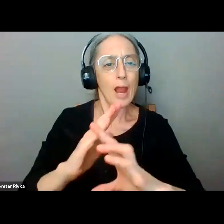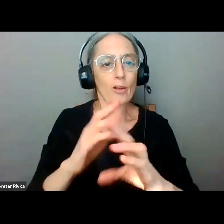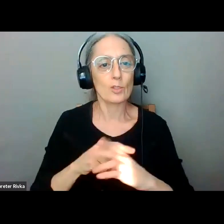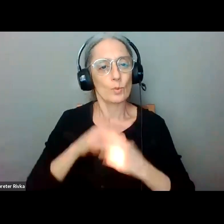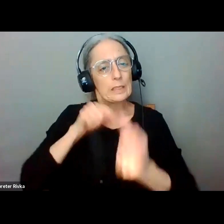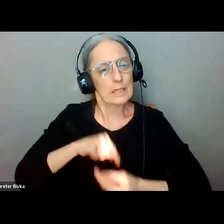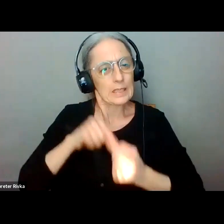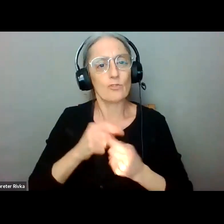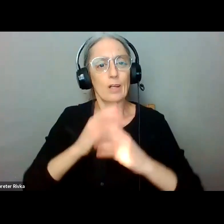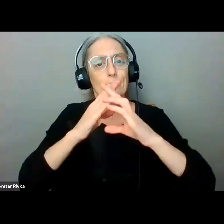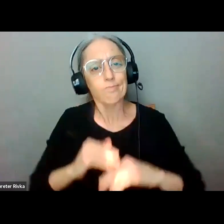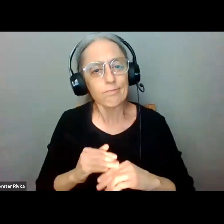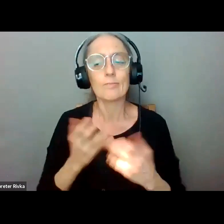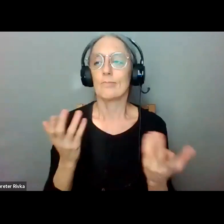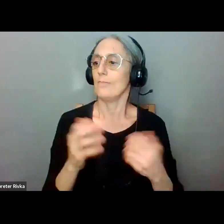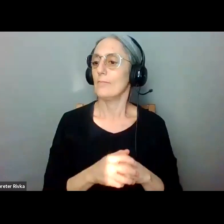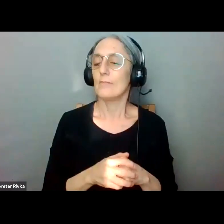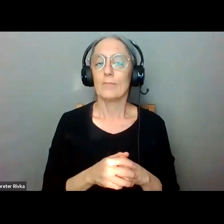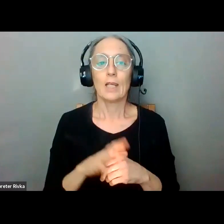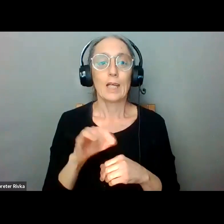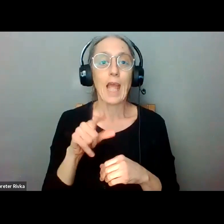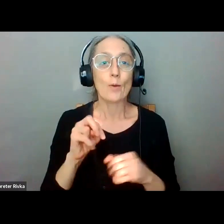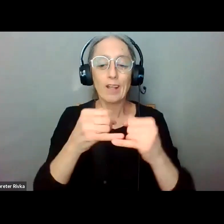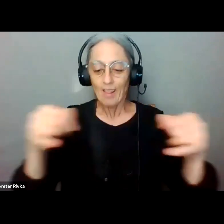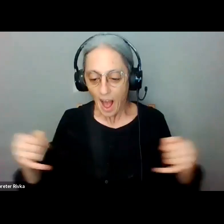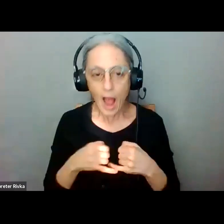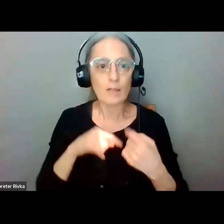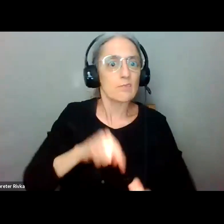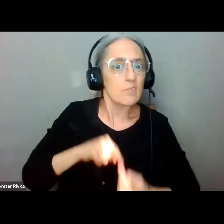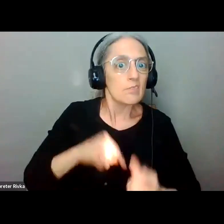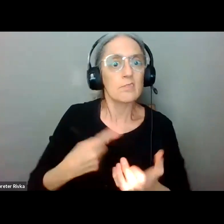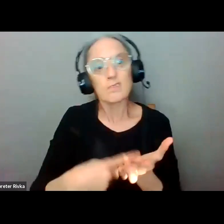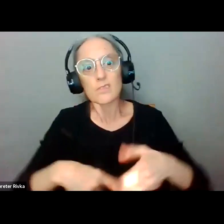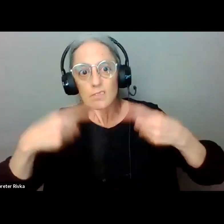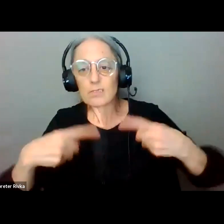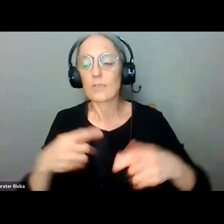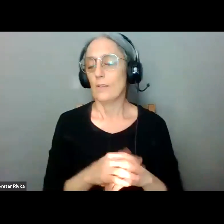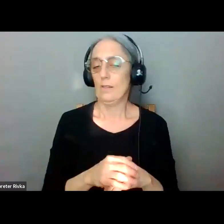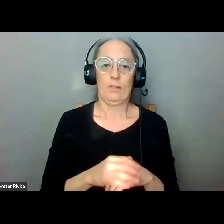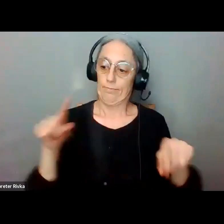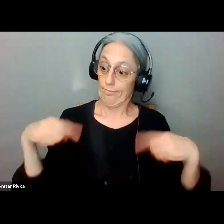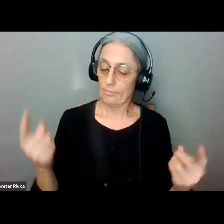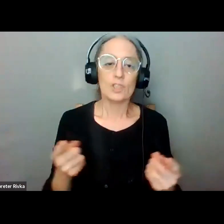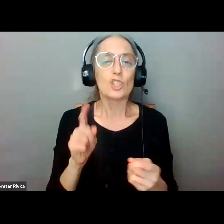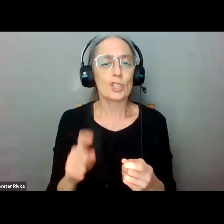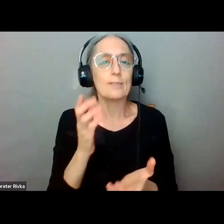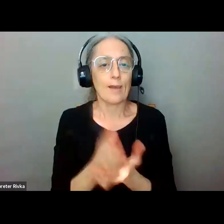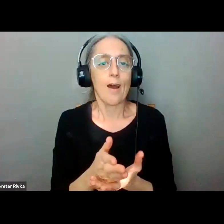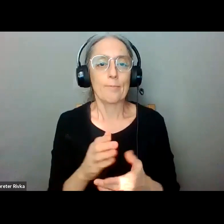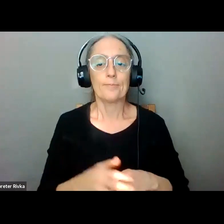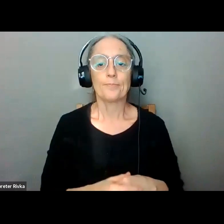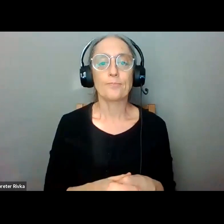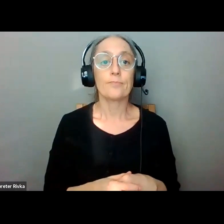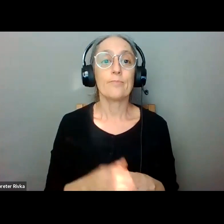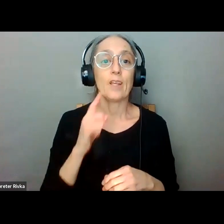know county lines things like that uh and and this really shouldn't be so i think as we come out of